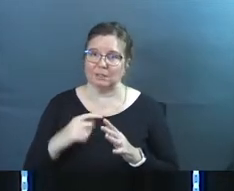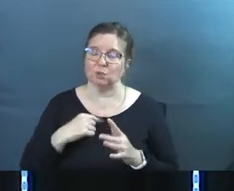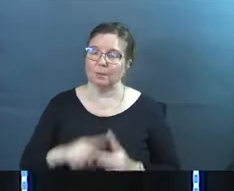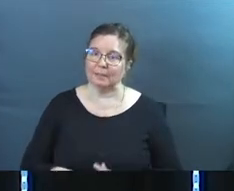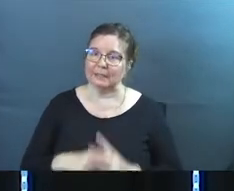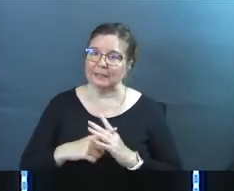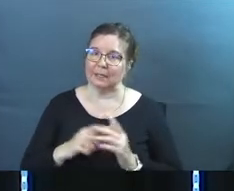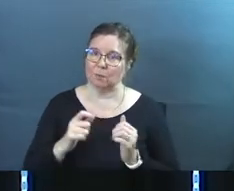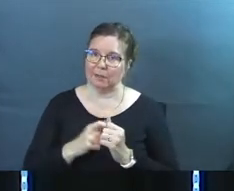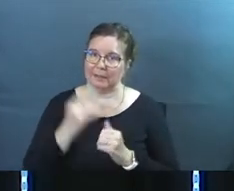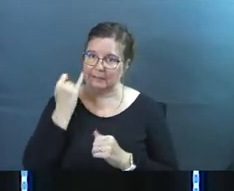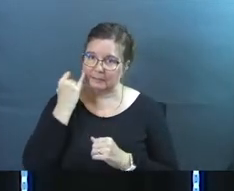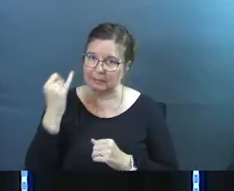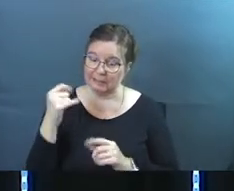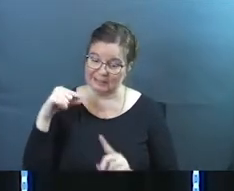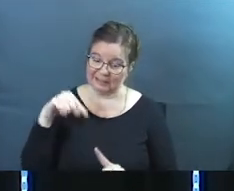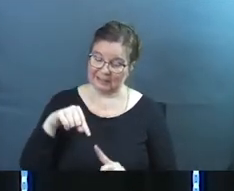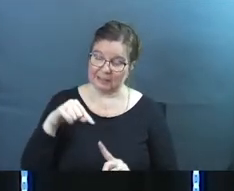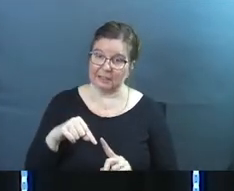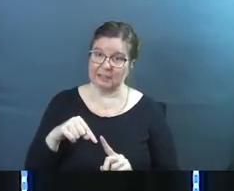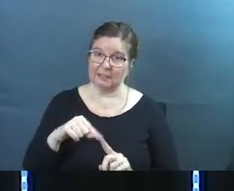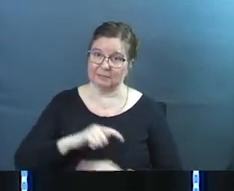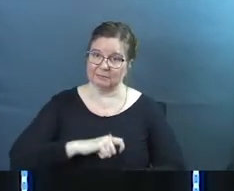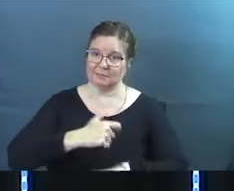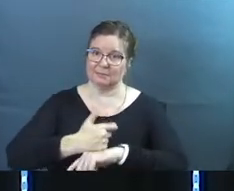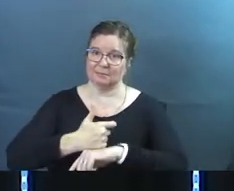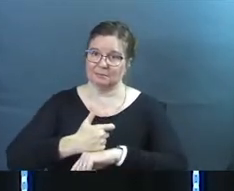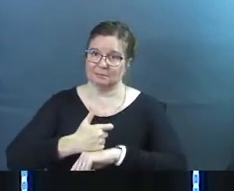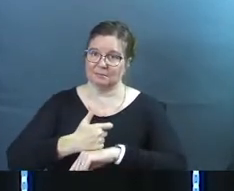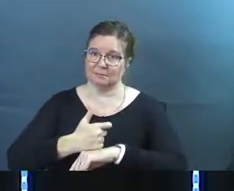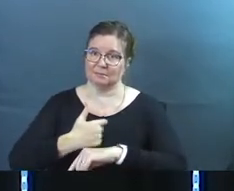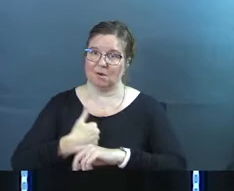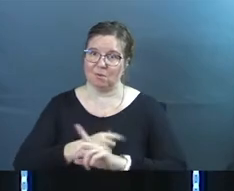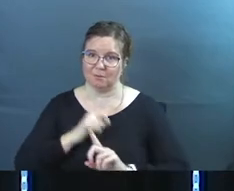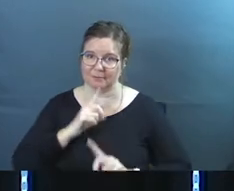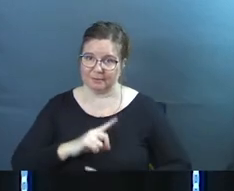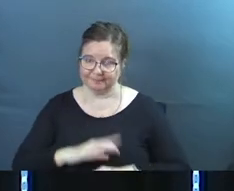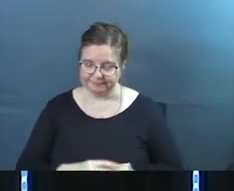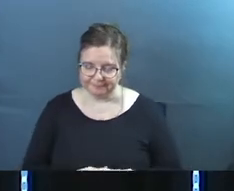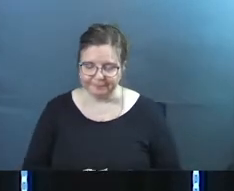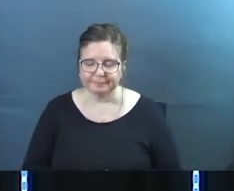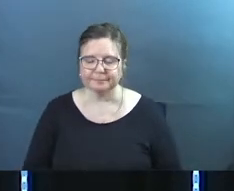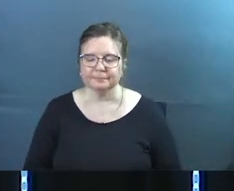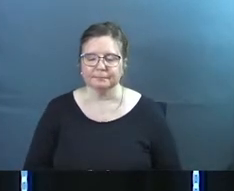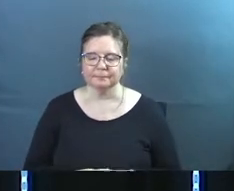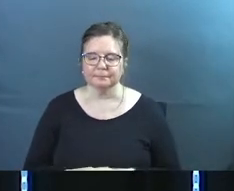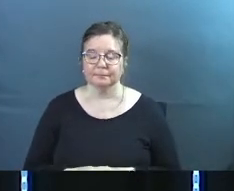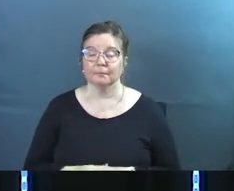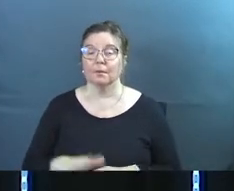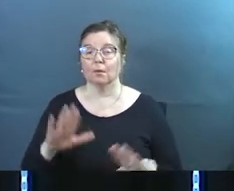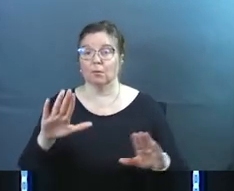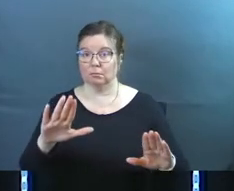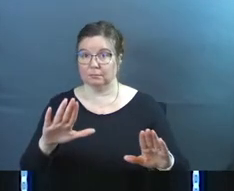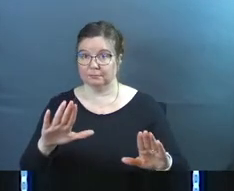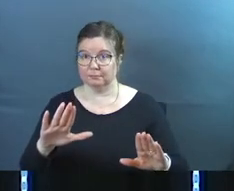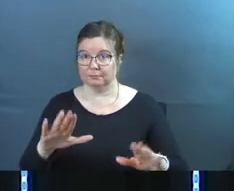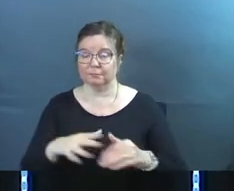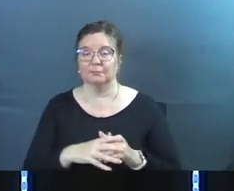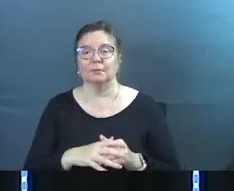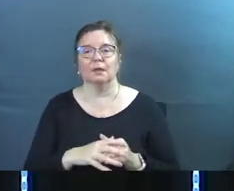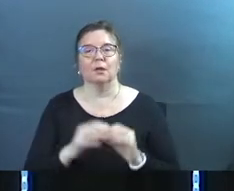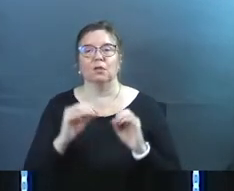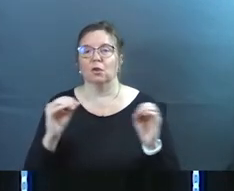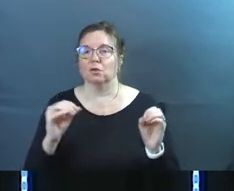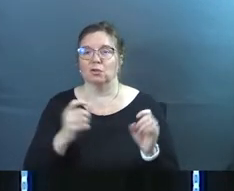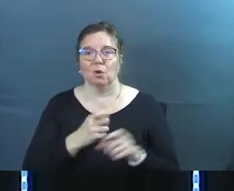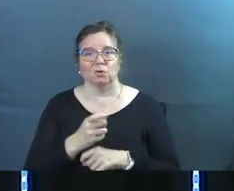to begin with because this forms the basis of our response. By the way, there